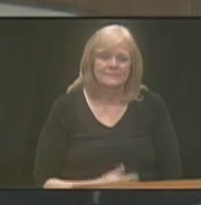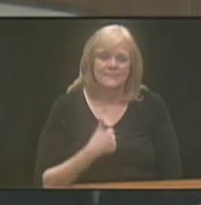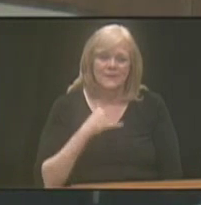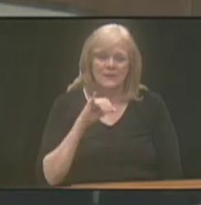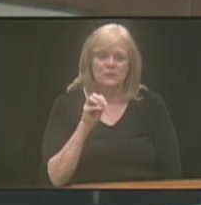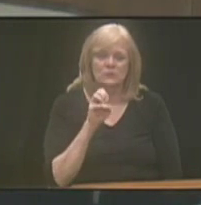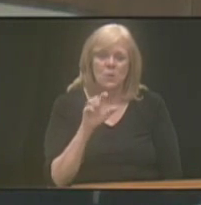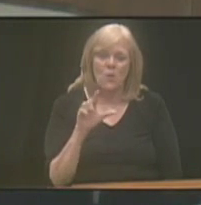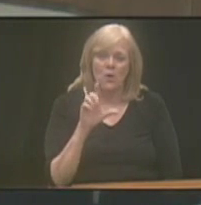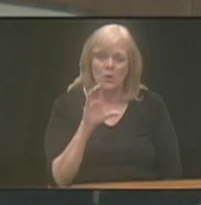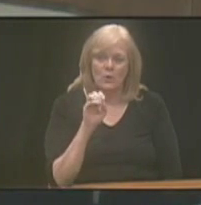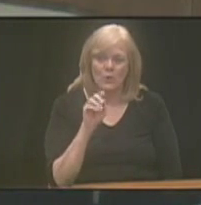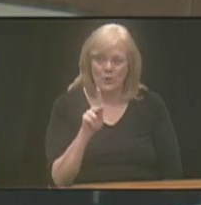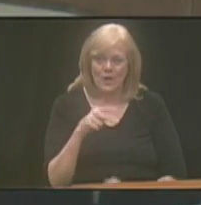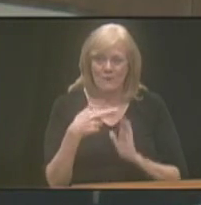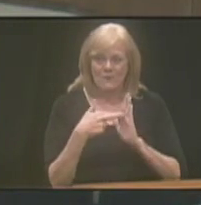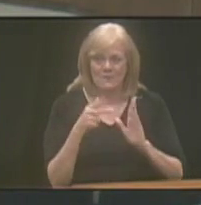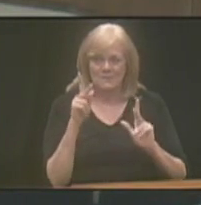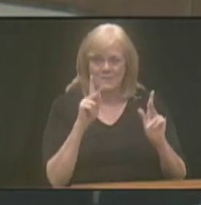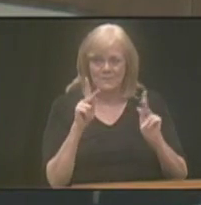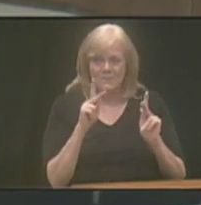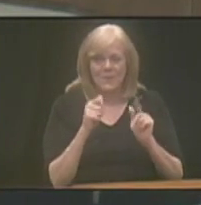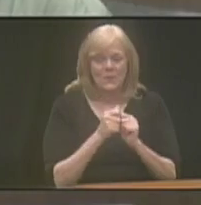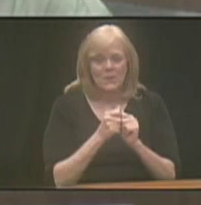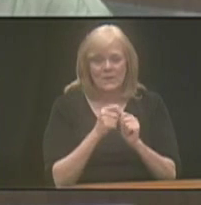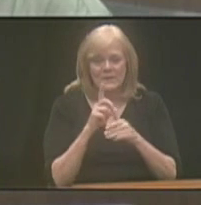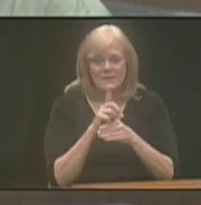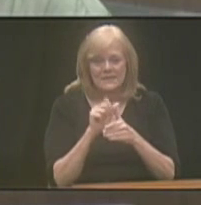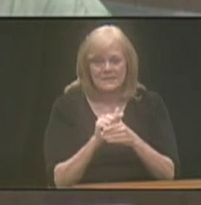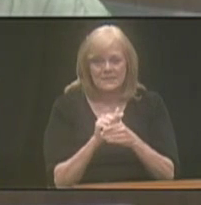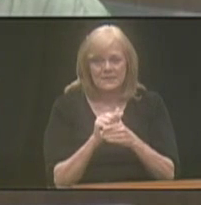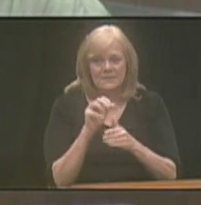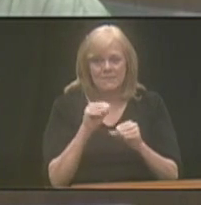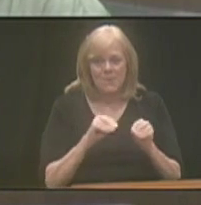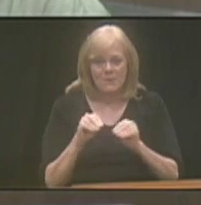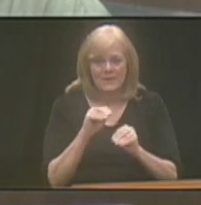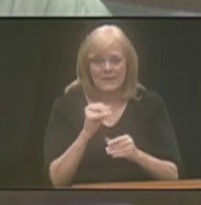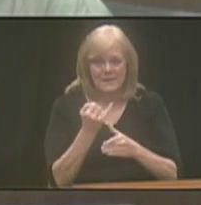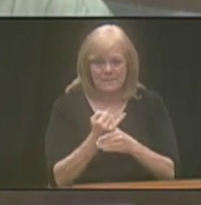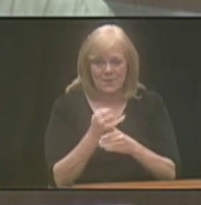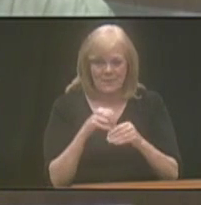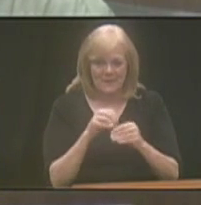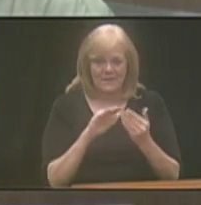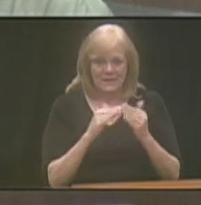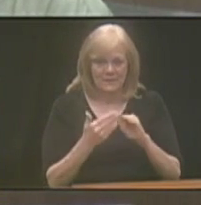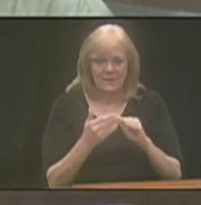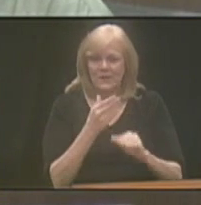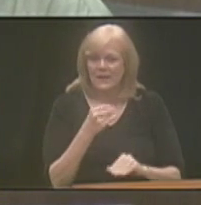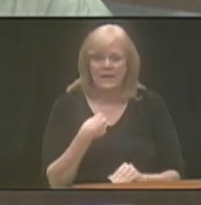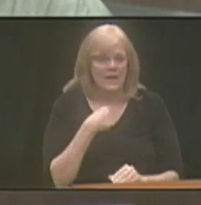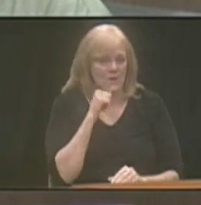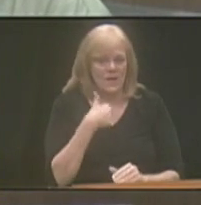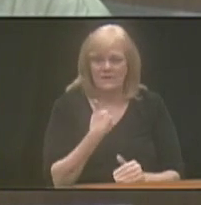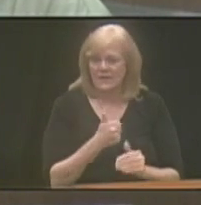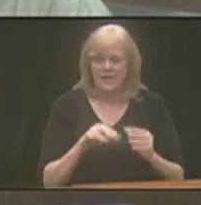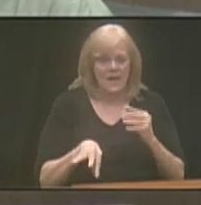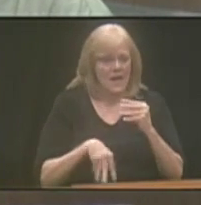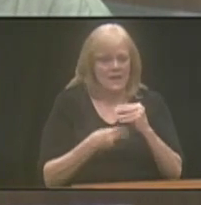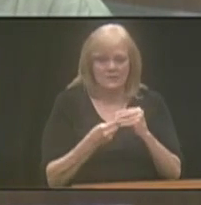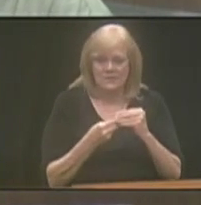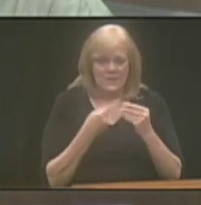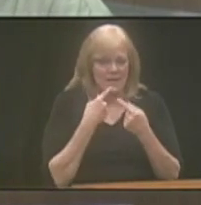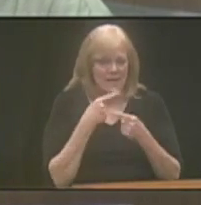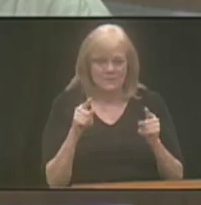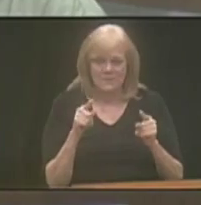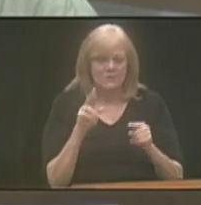I'm Joel Cook, and I represent people with disabilities and mobility impairments in the community. And I don't have any additional updates or